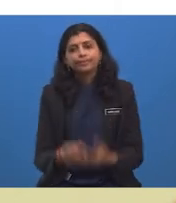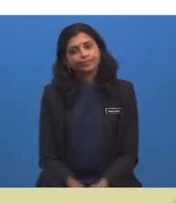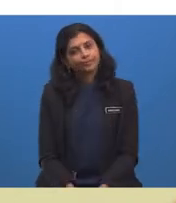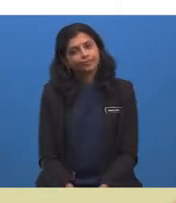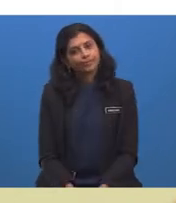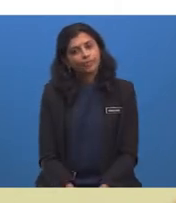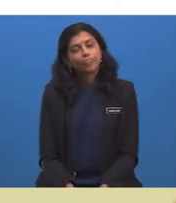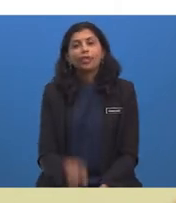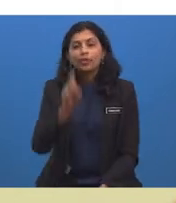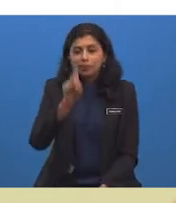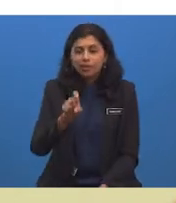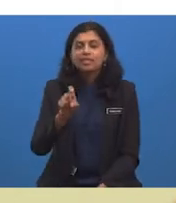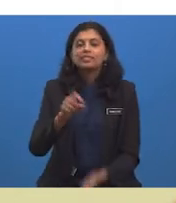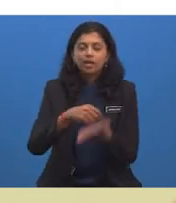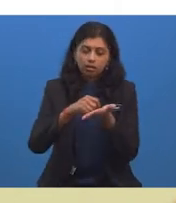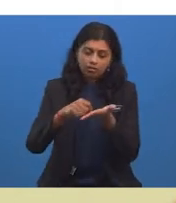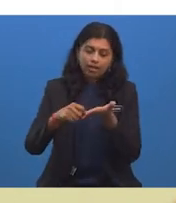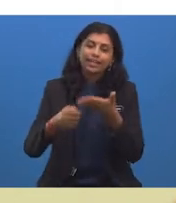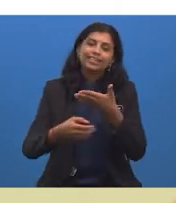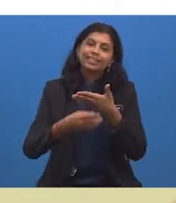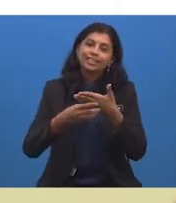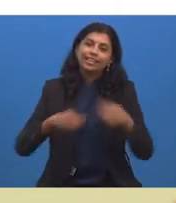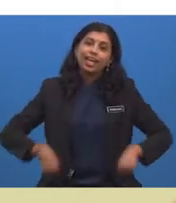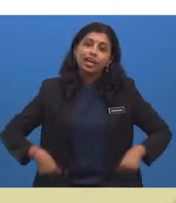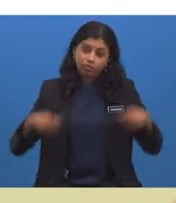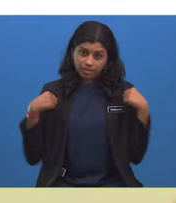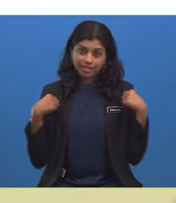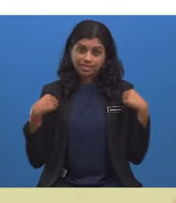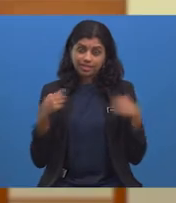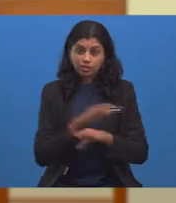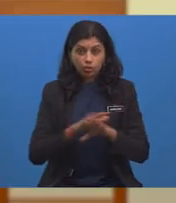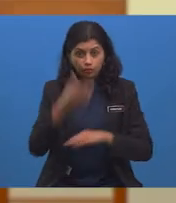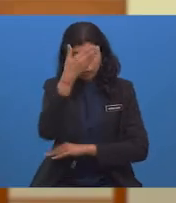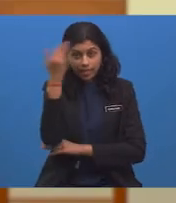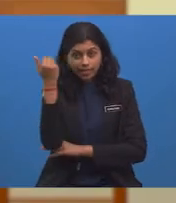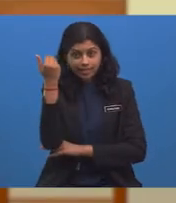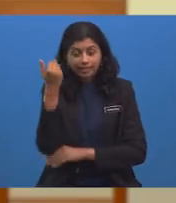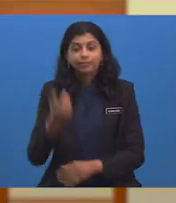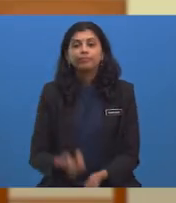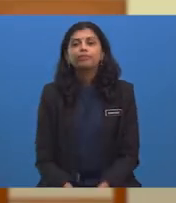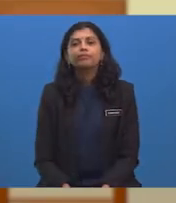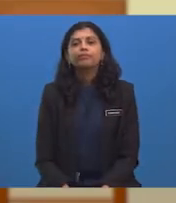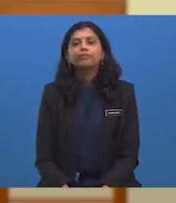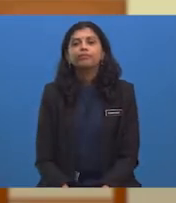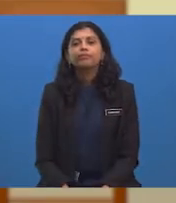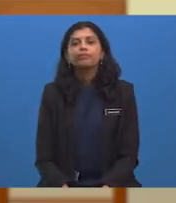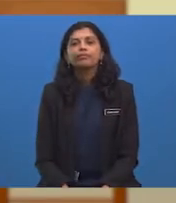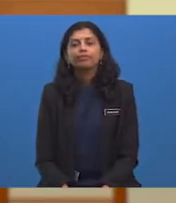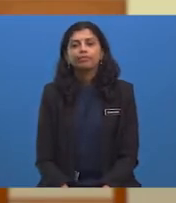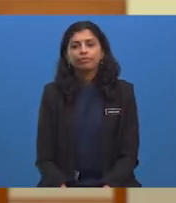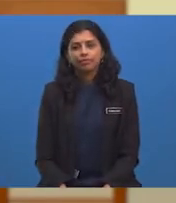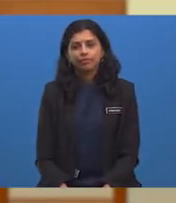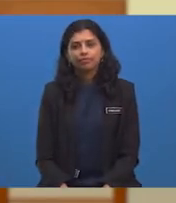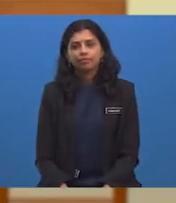that note, don't forget the step either, okay? It is true that the latest form